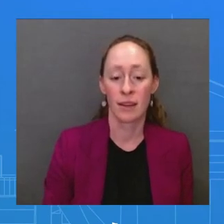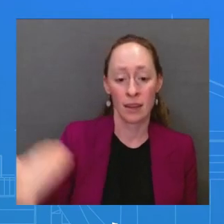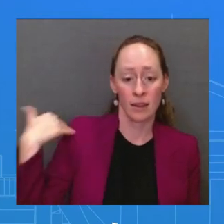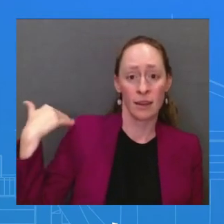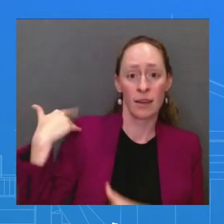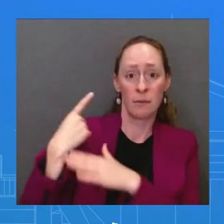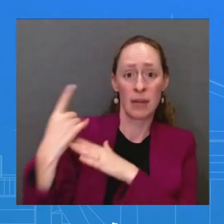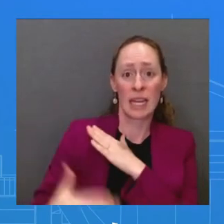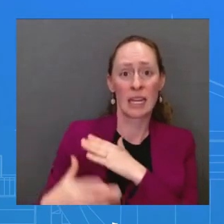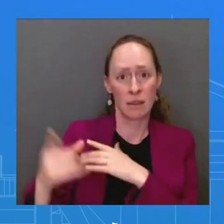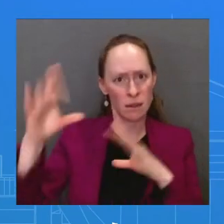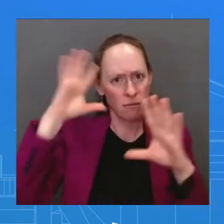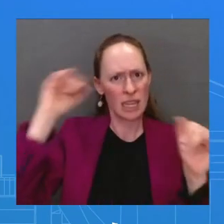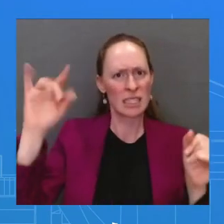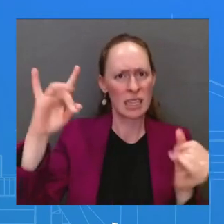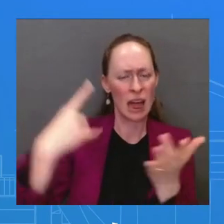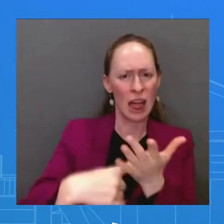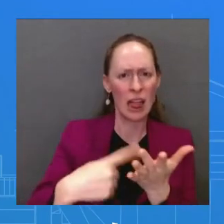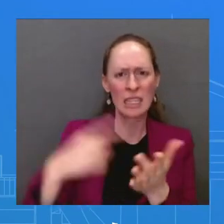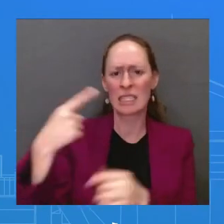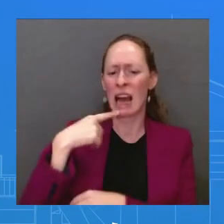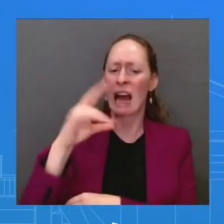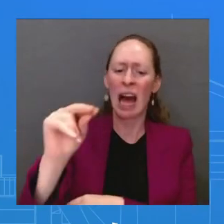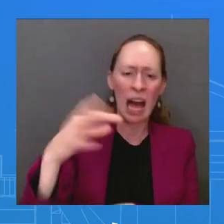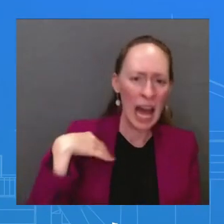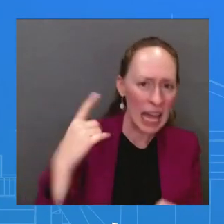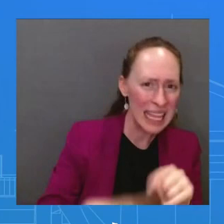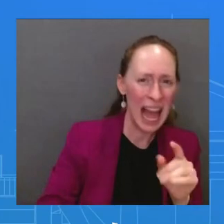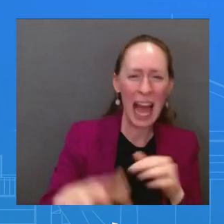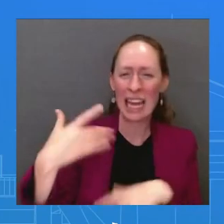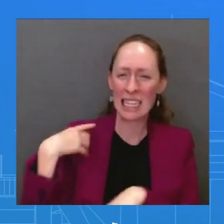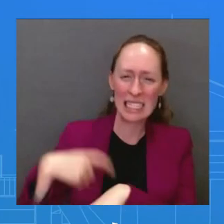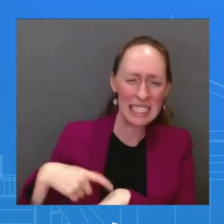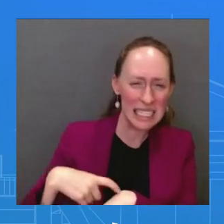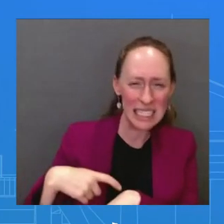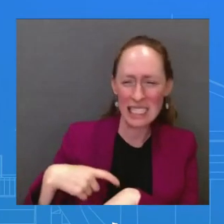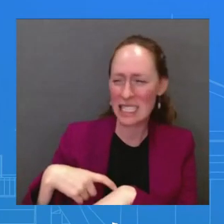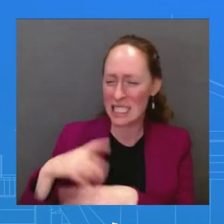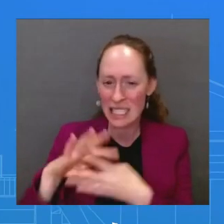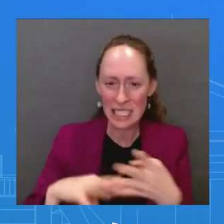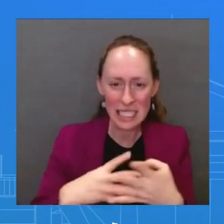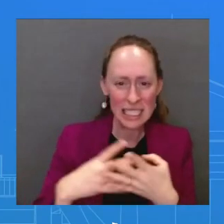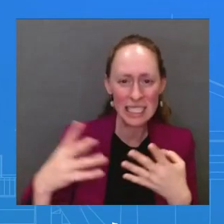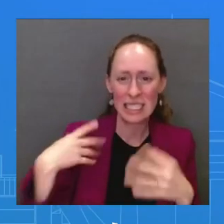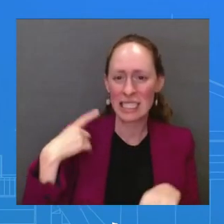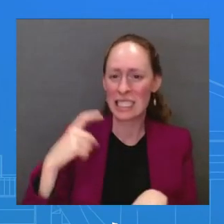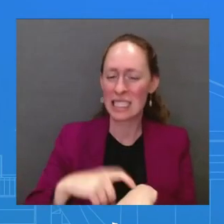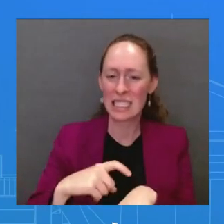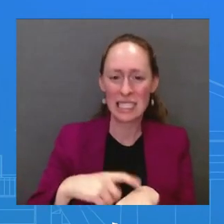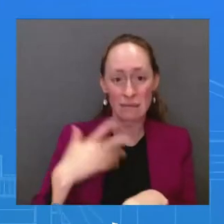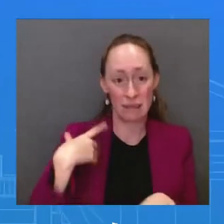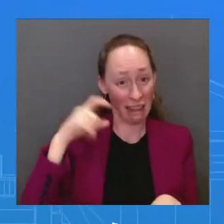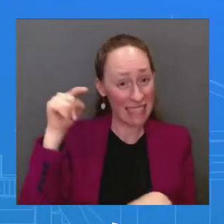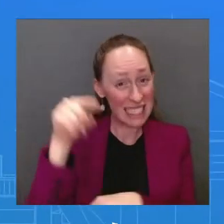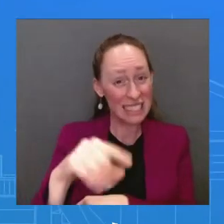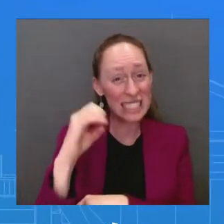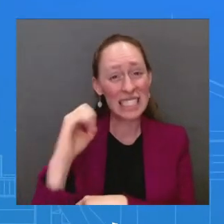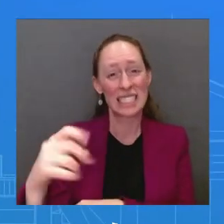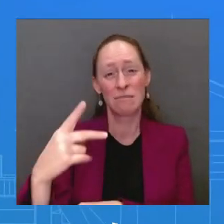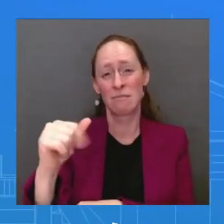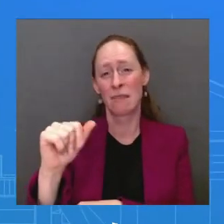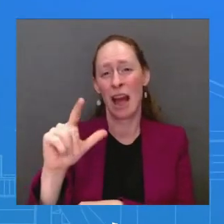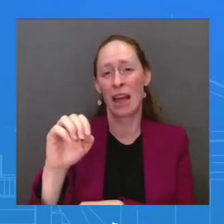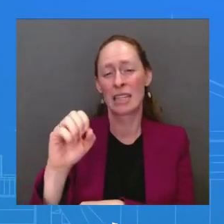The derailment was on February 3rd. President Biden has not had a break since February 3rd. The president will go to East